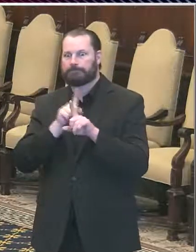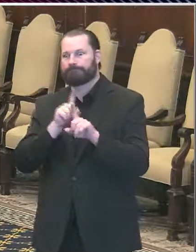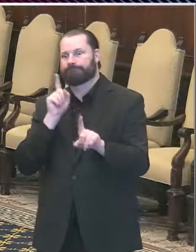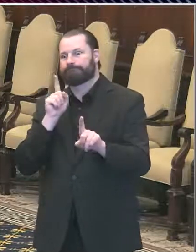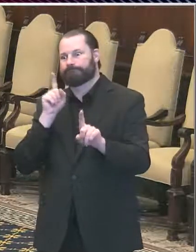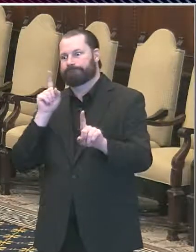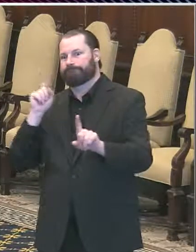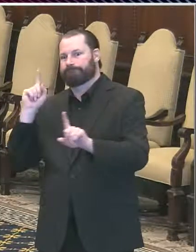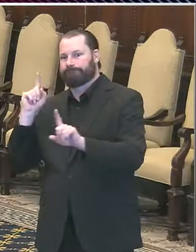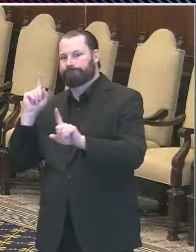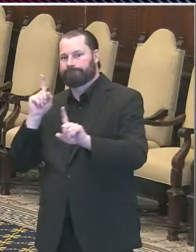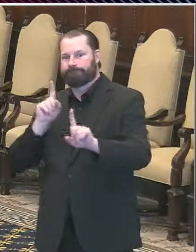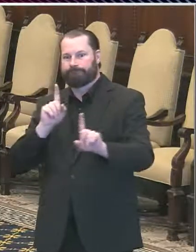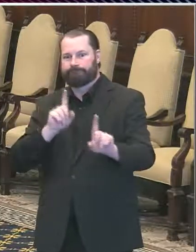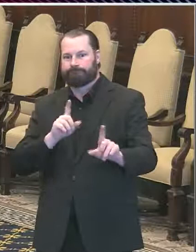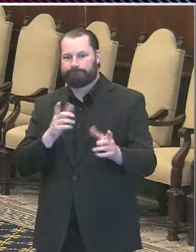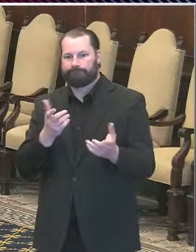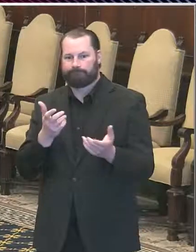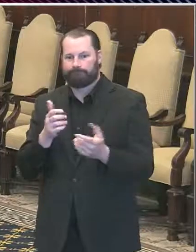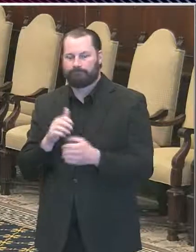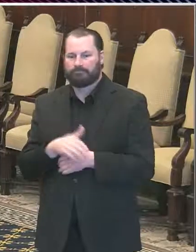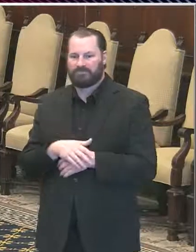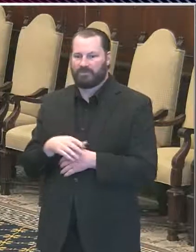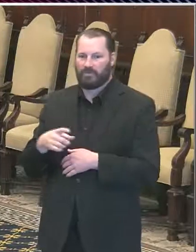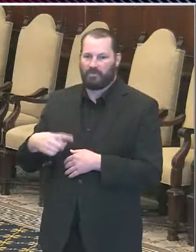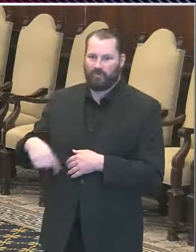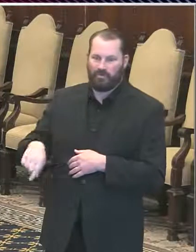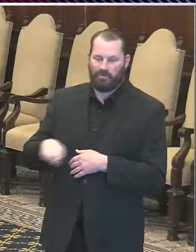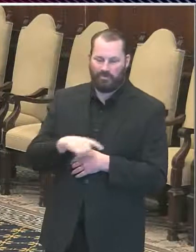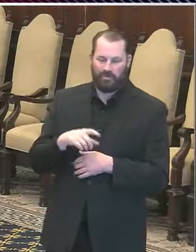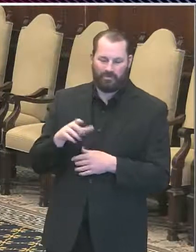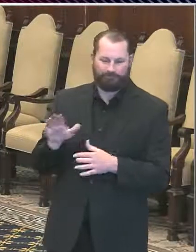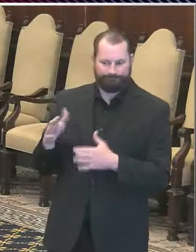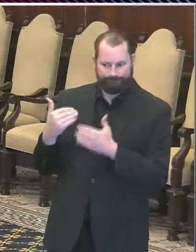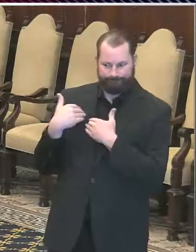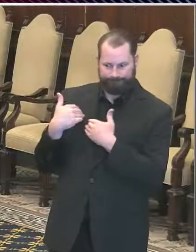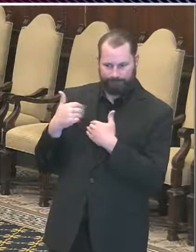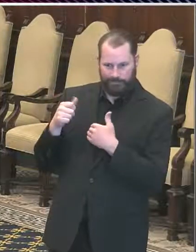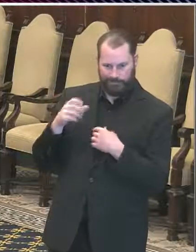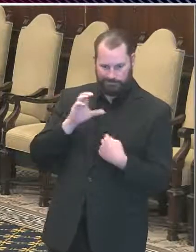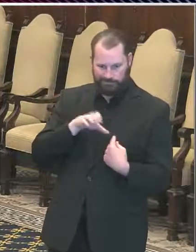responsibility as a citizen to vote and it's a shame that people don't take that